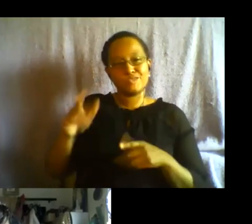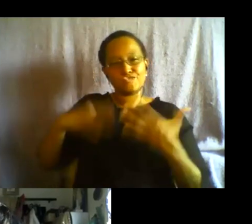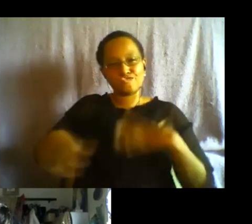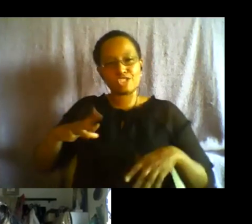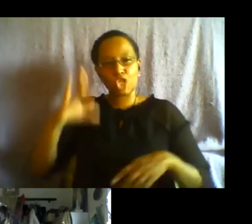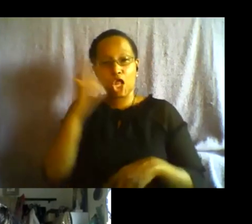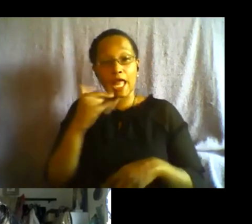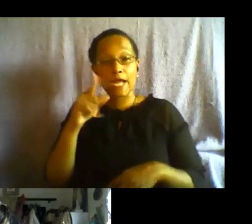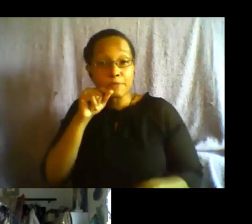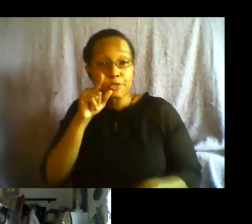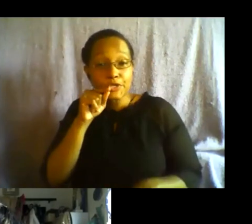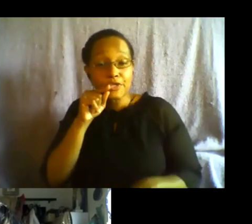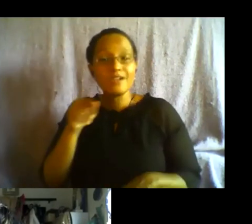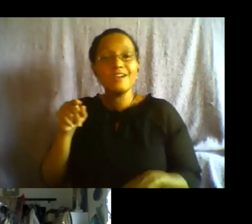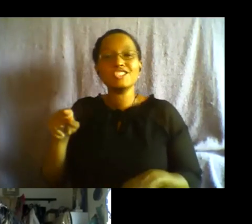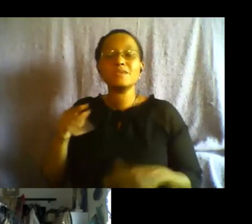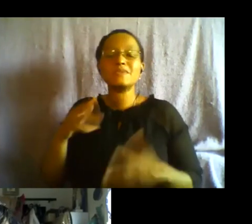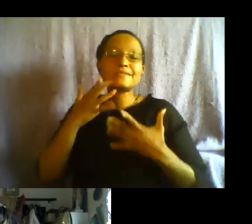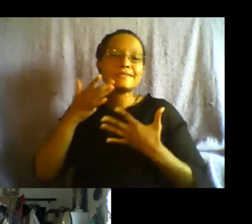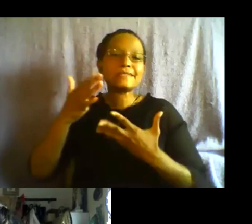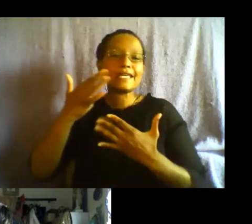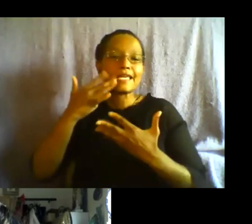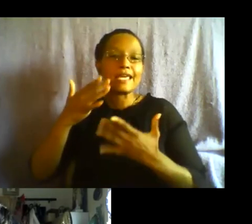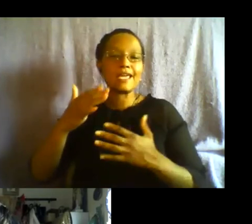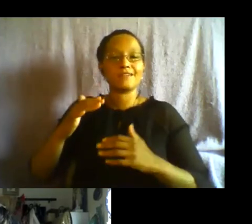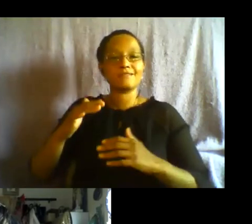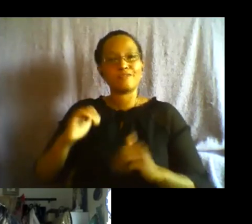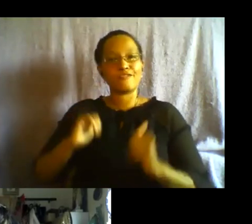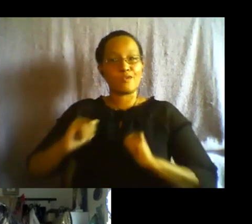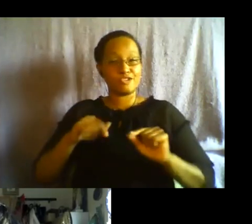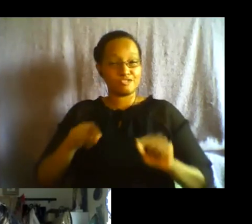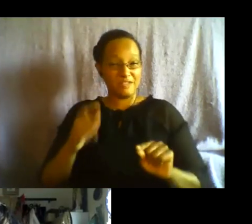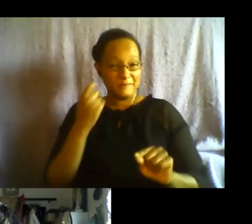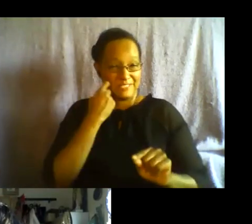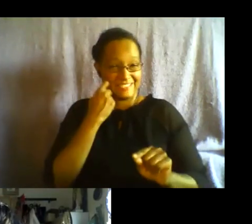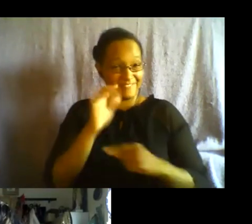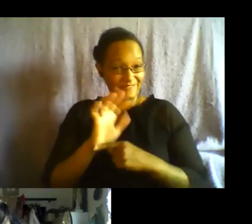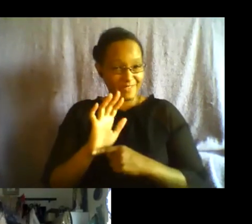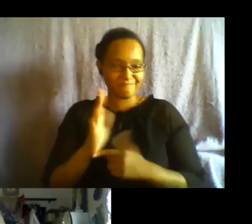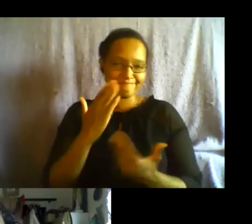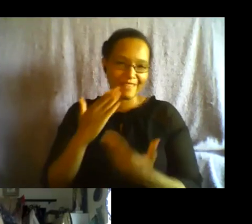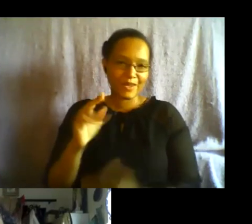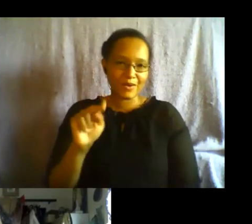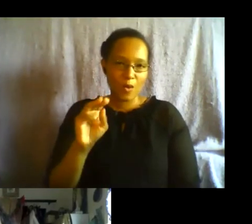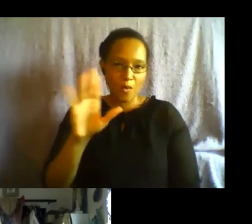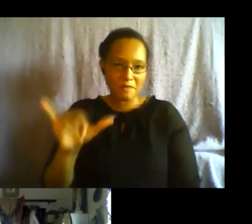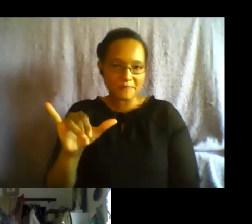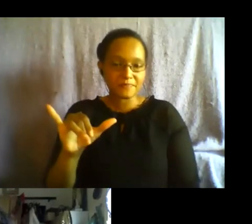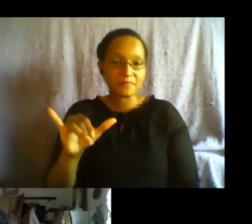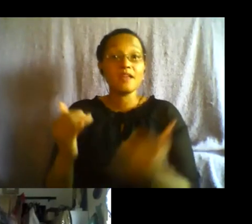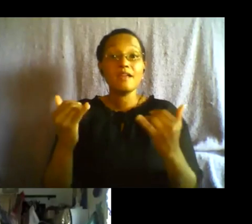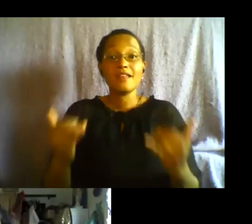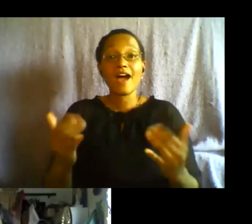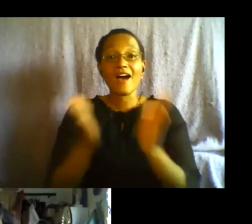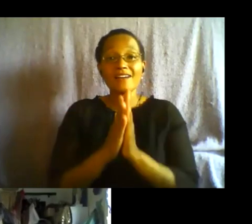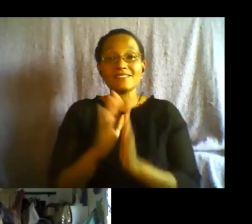um work and performing in the film so thank you so much nomi i want to bring um india back